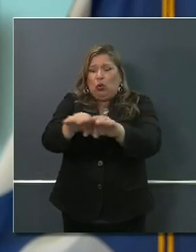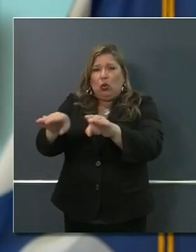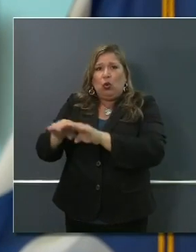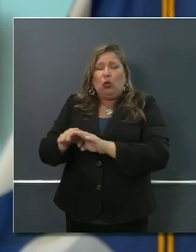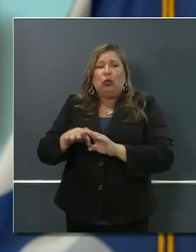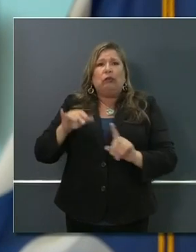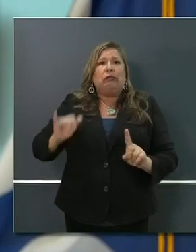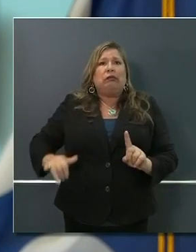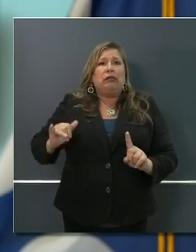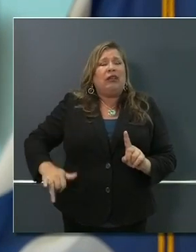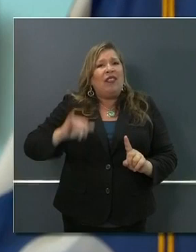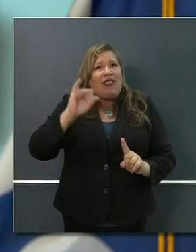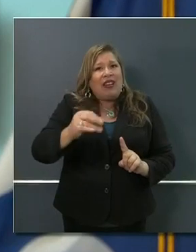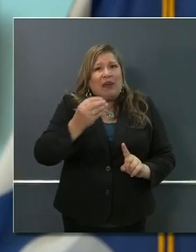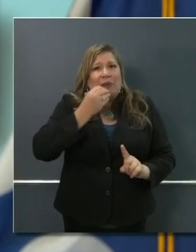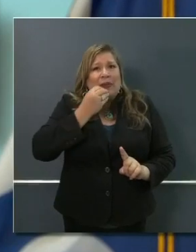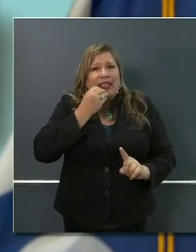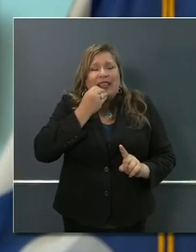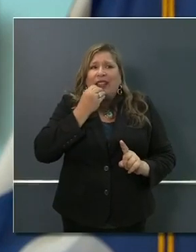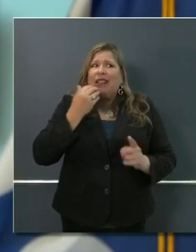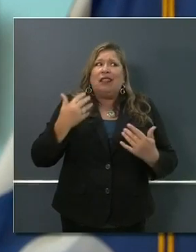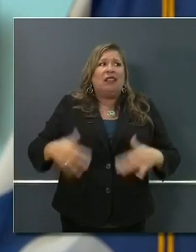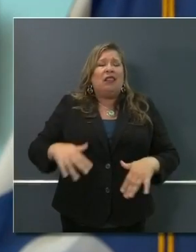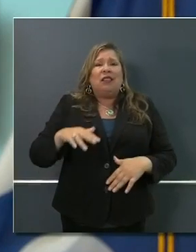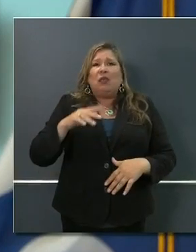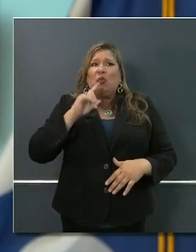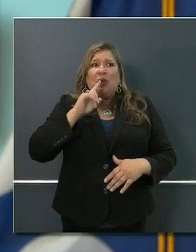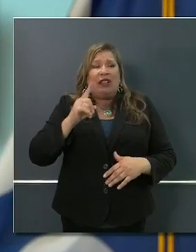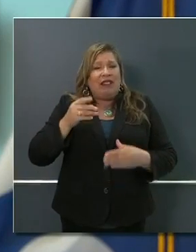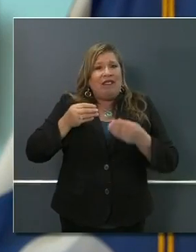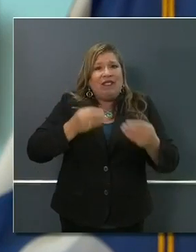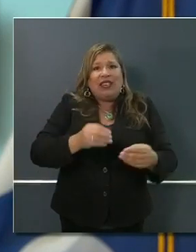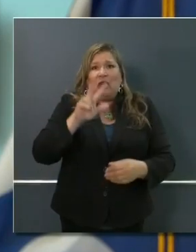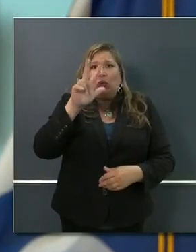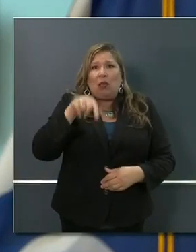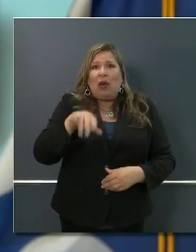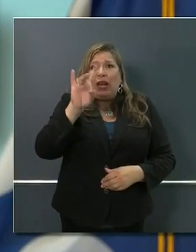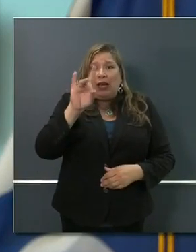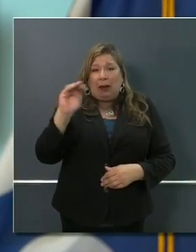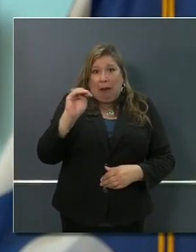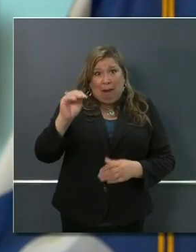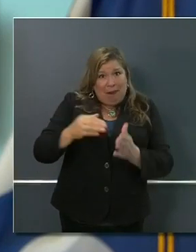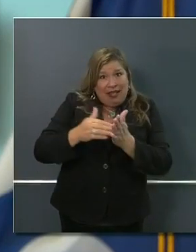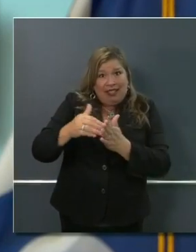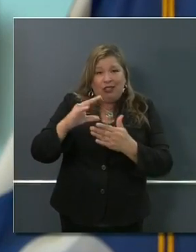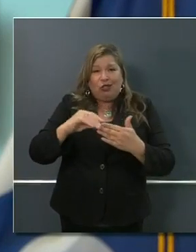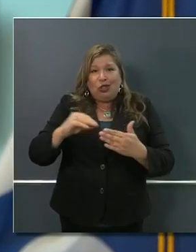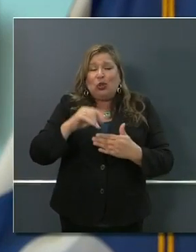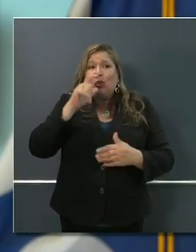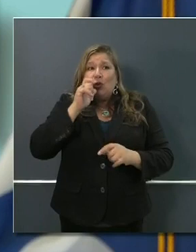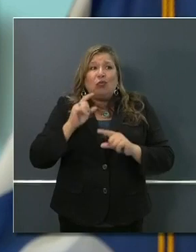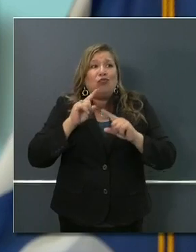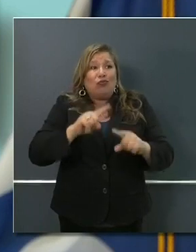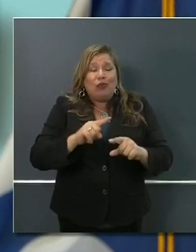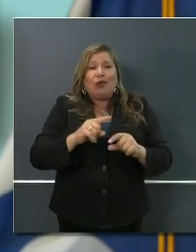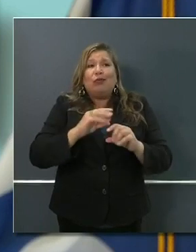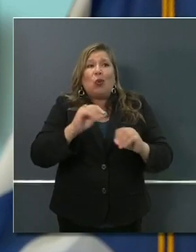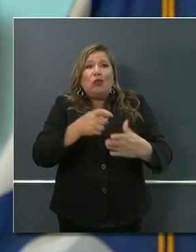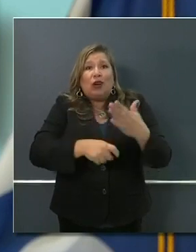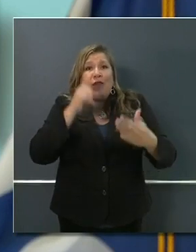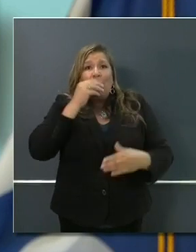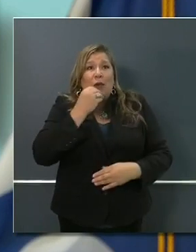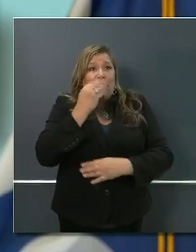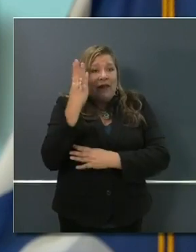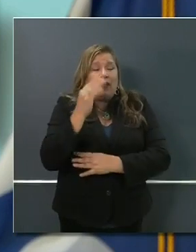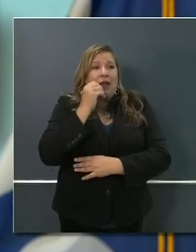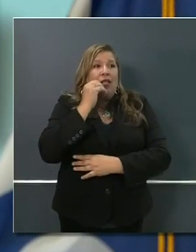roughly 3.8 million children that are eligible for those programs, those programs are not